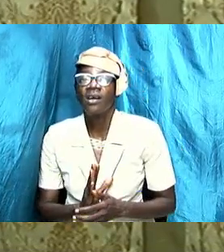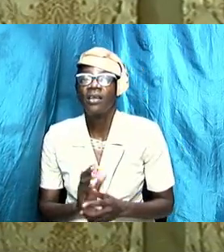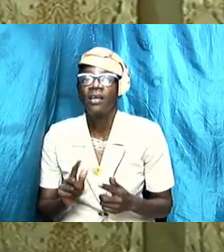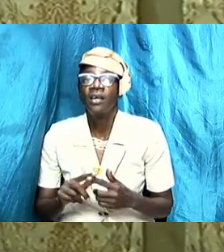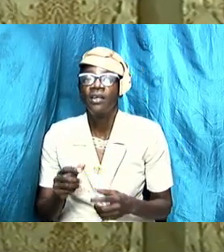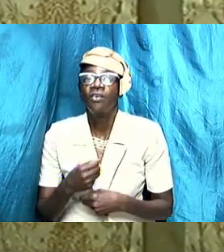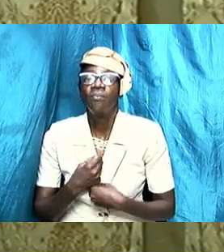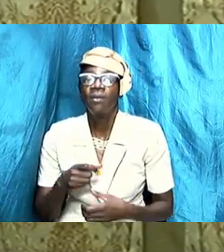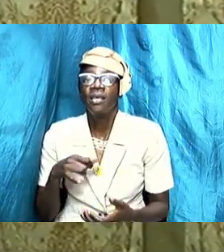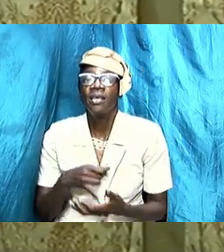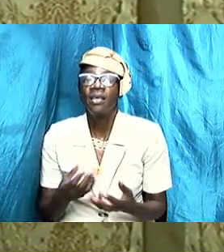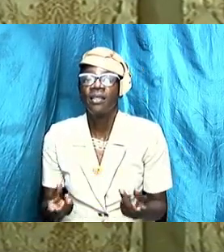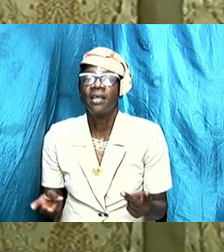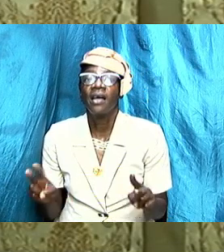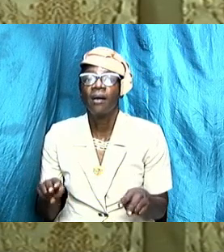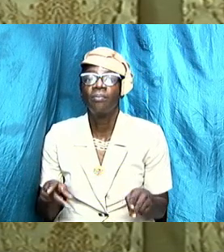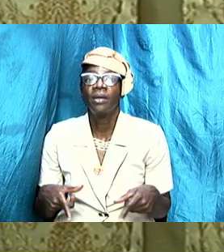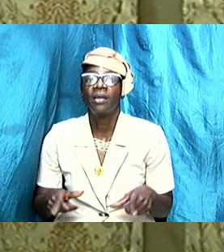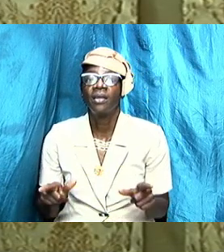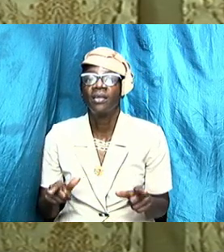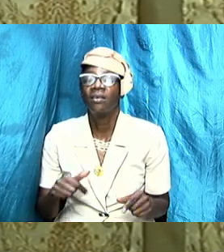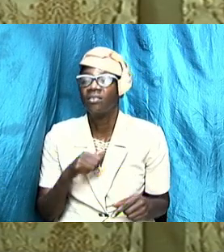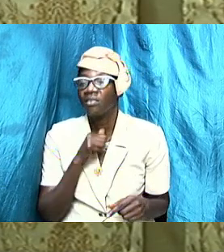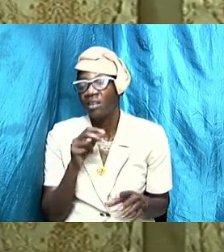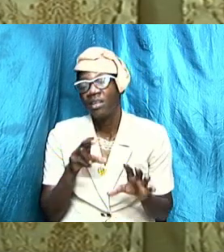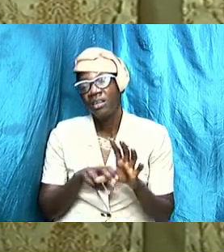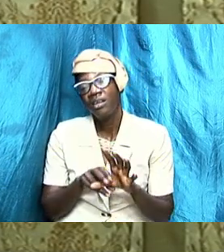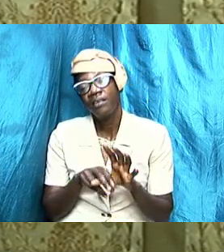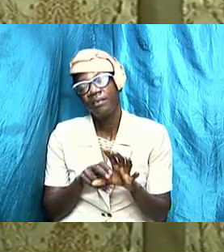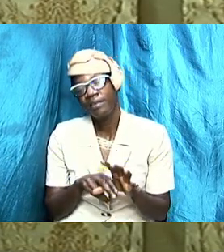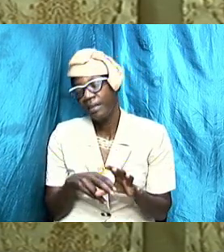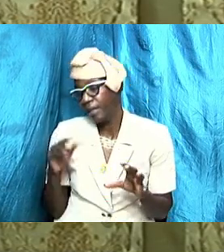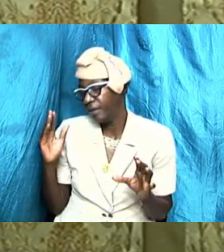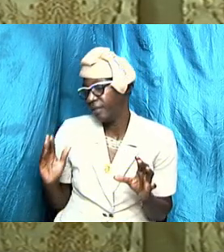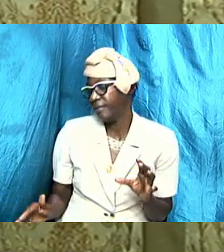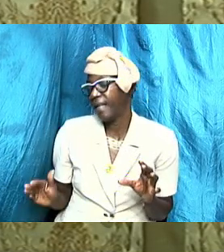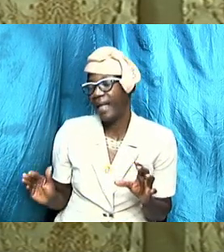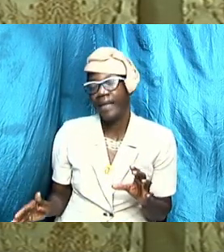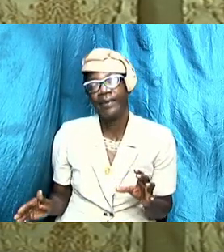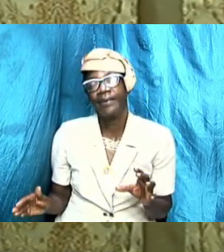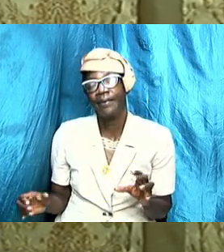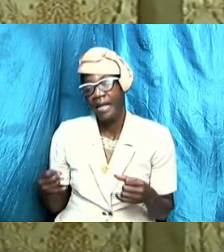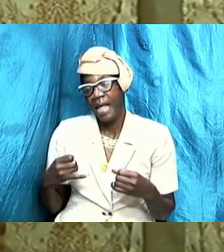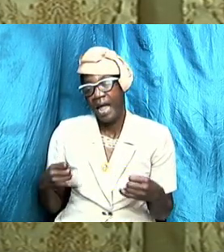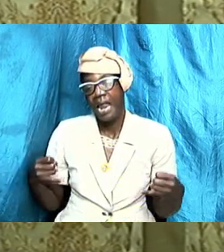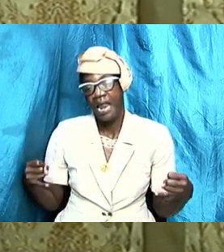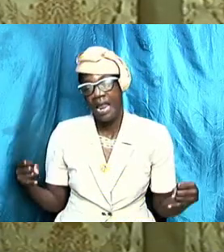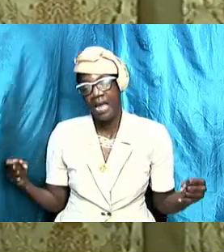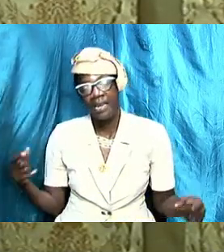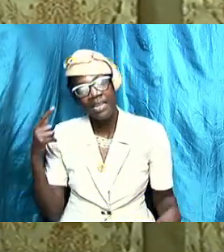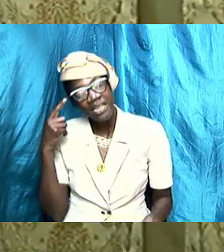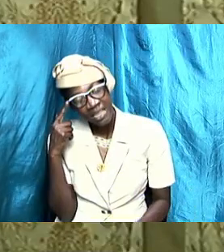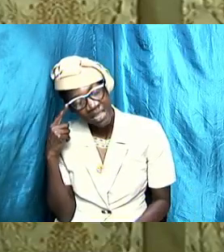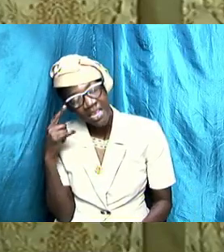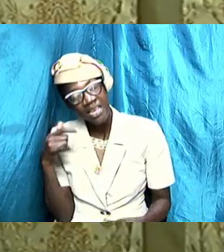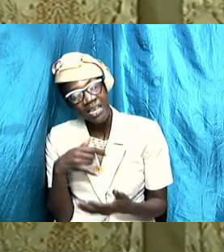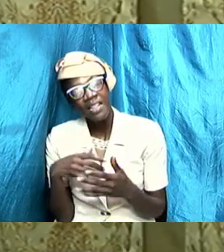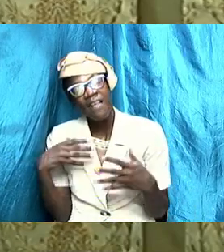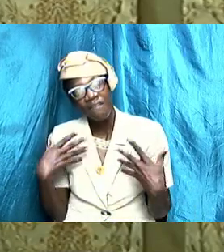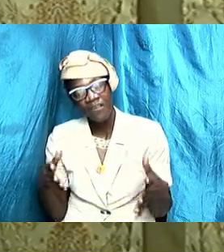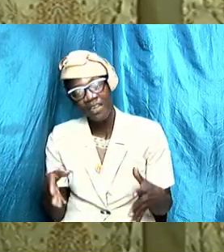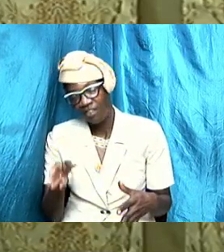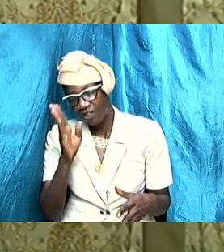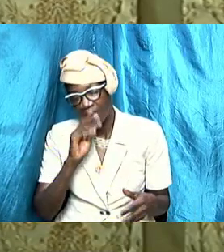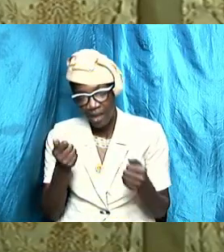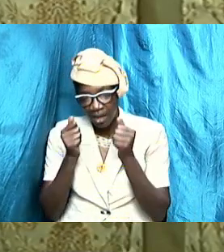make it happen let us not sit on the sideline and think that it is just over and God bless